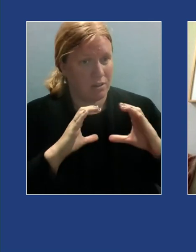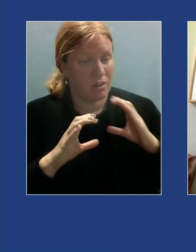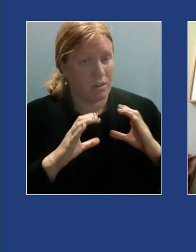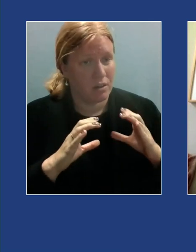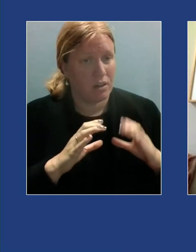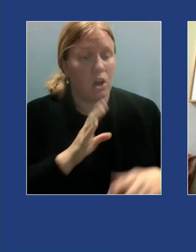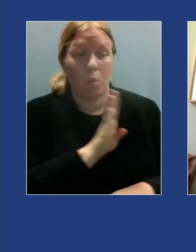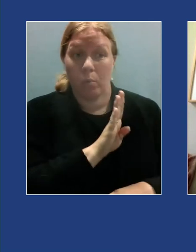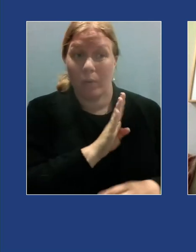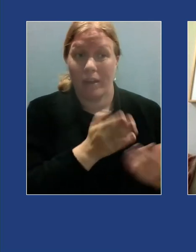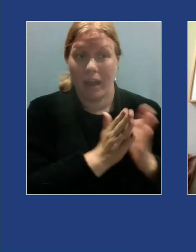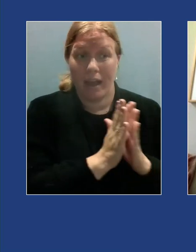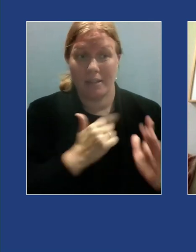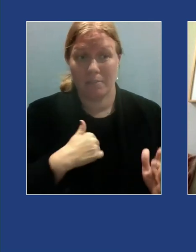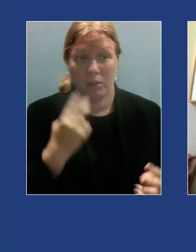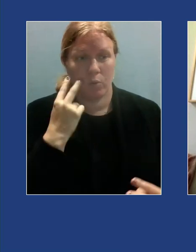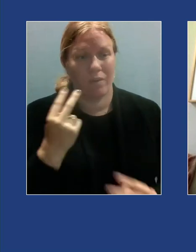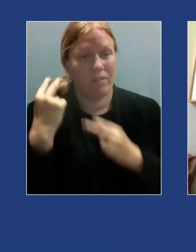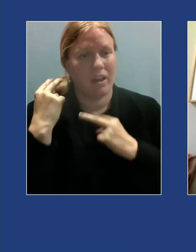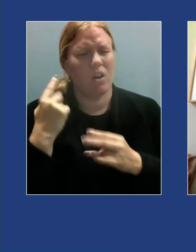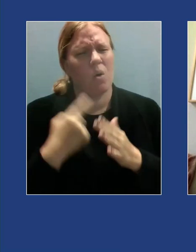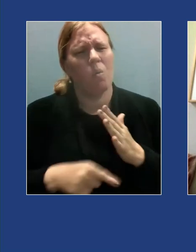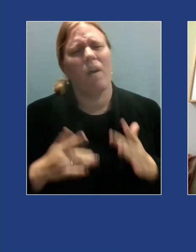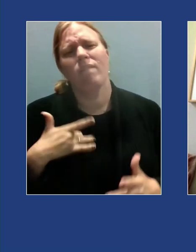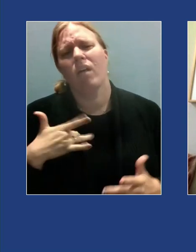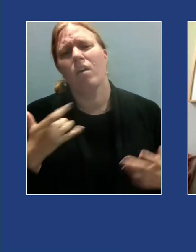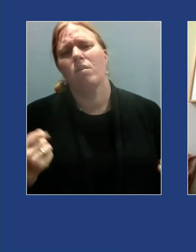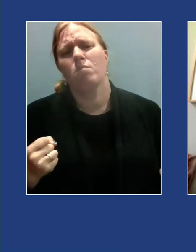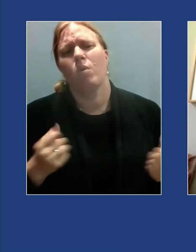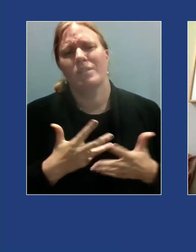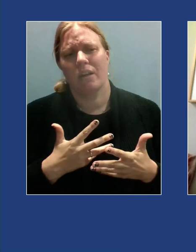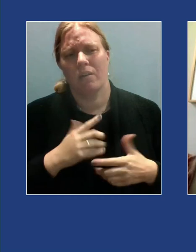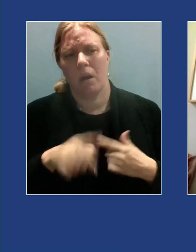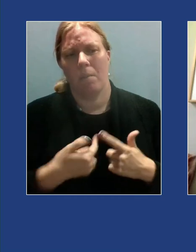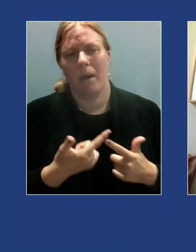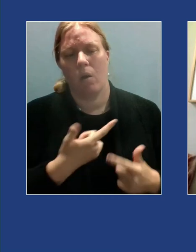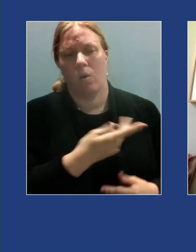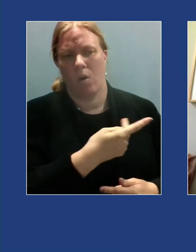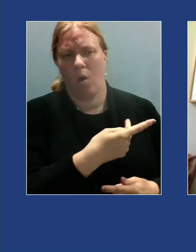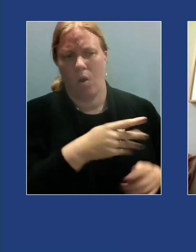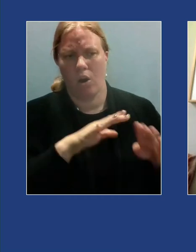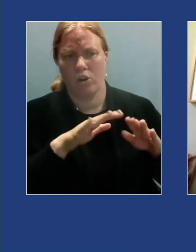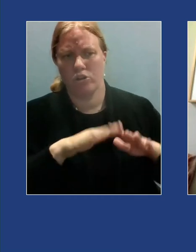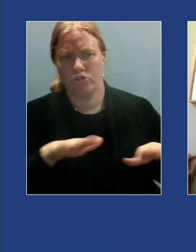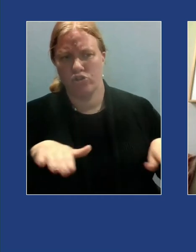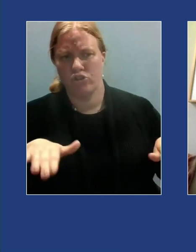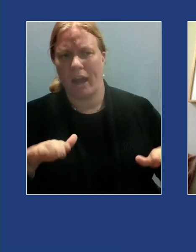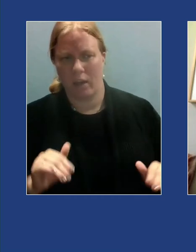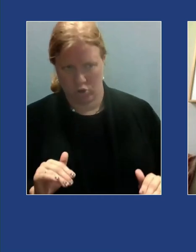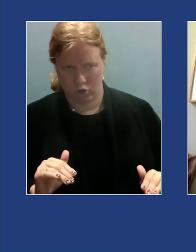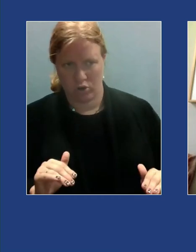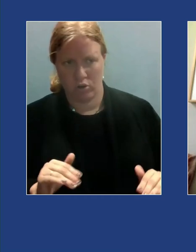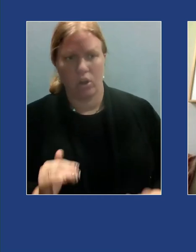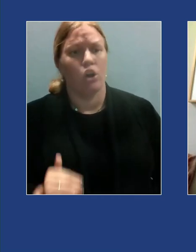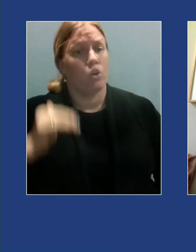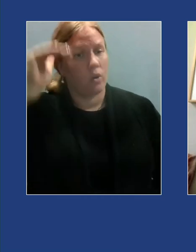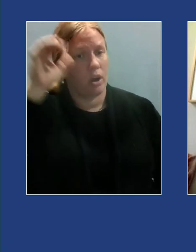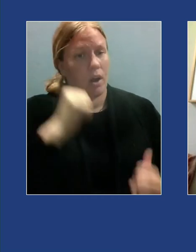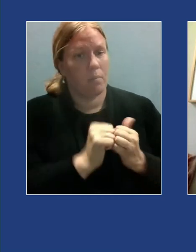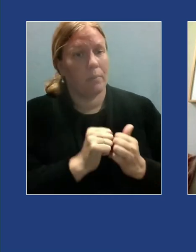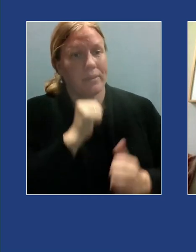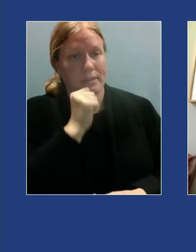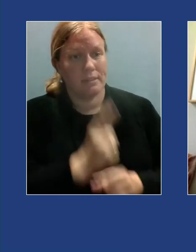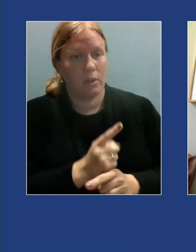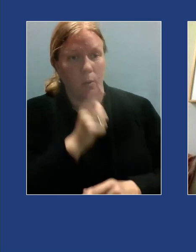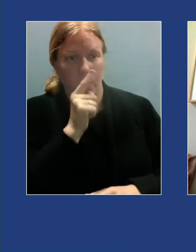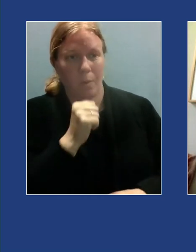bravely asked me to reflect on what felt scariest and most unstable about our childhood about growing up with a sister who had undiagnosed